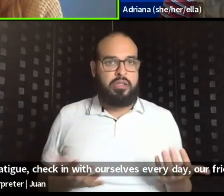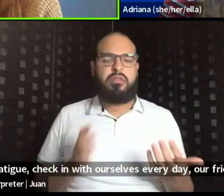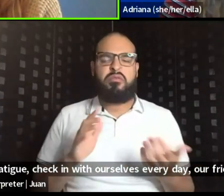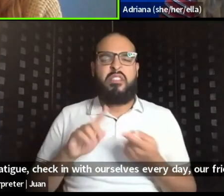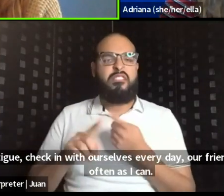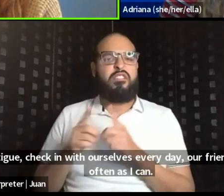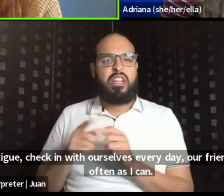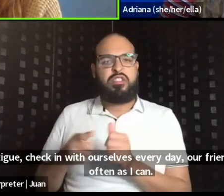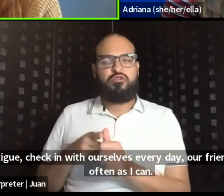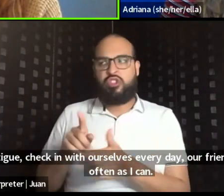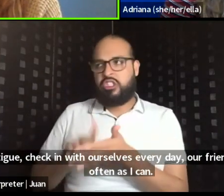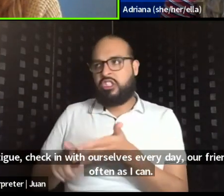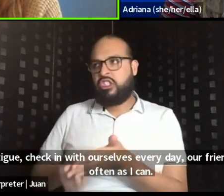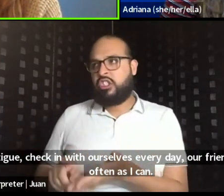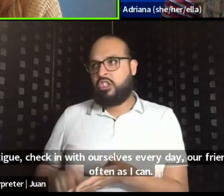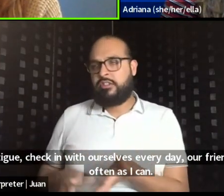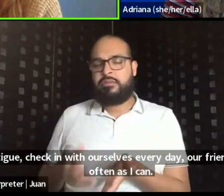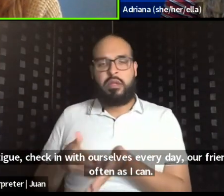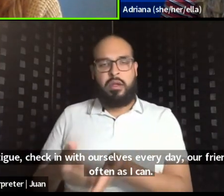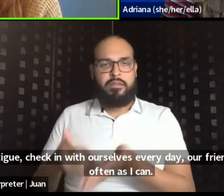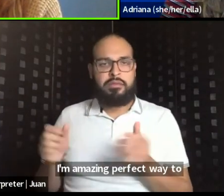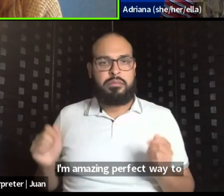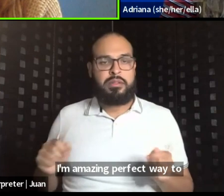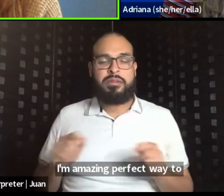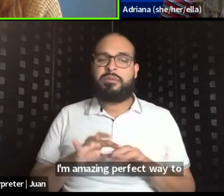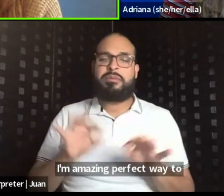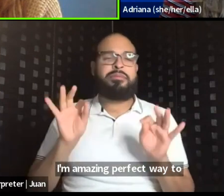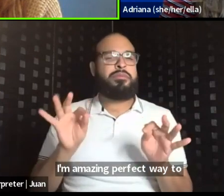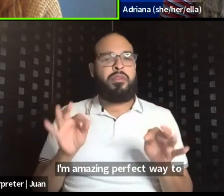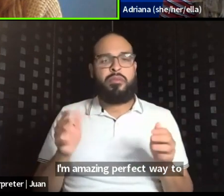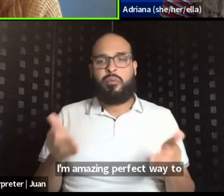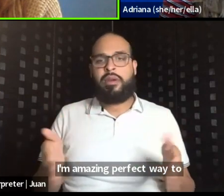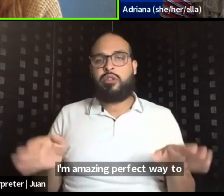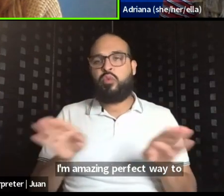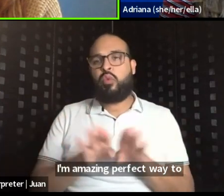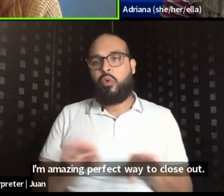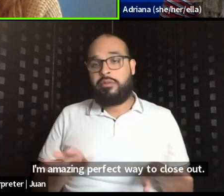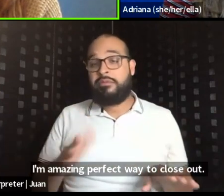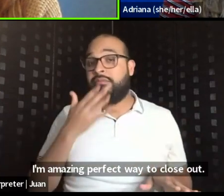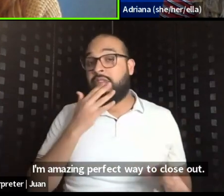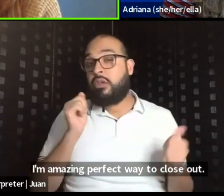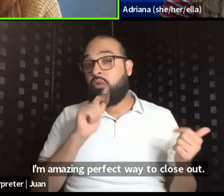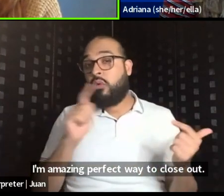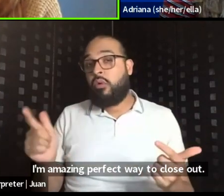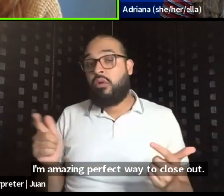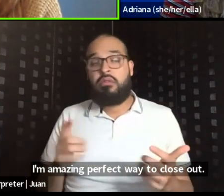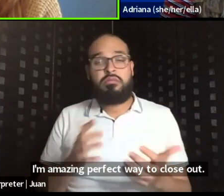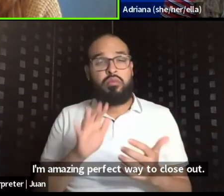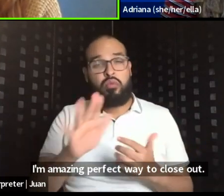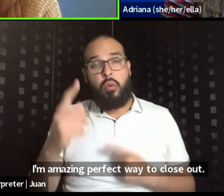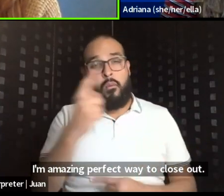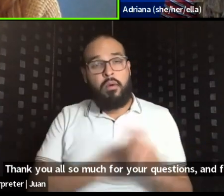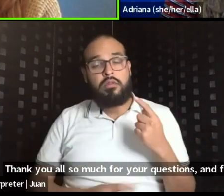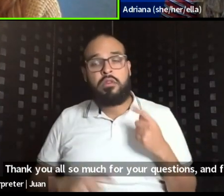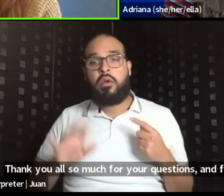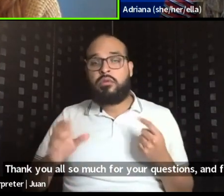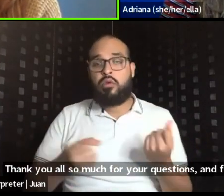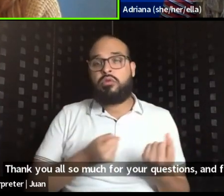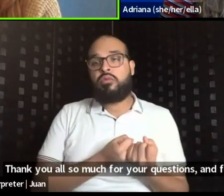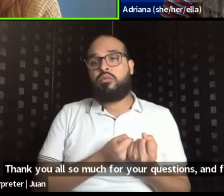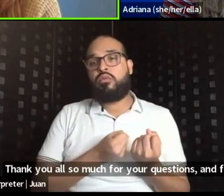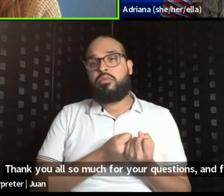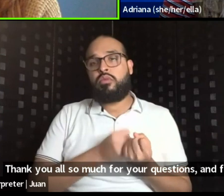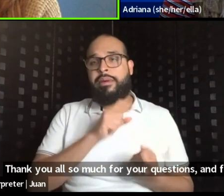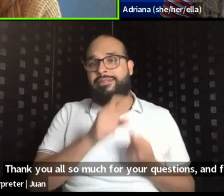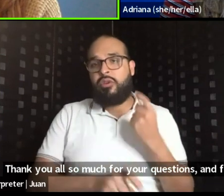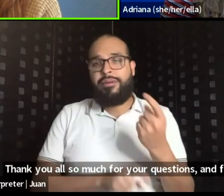Um, amazing, perfect way to close out, uh, thank you all so much for your questions and for your support and your